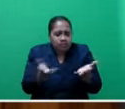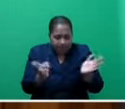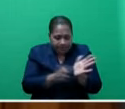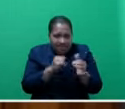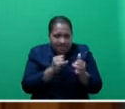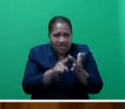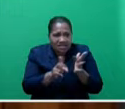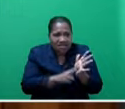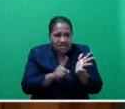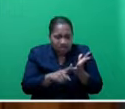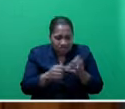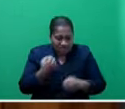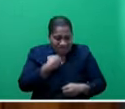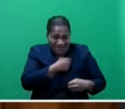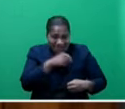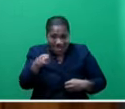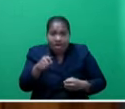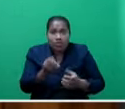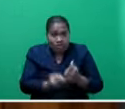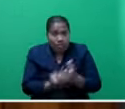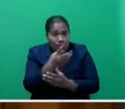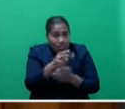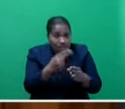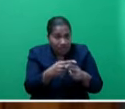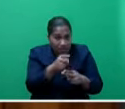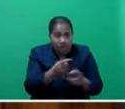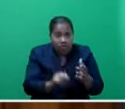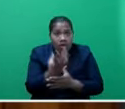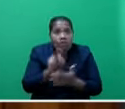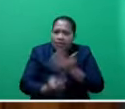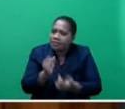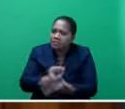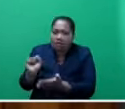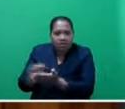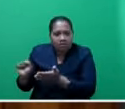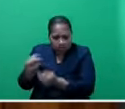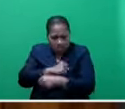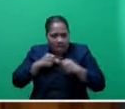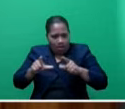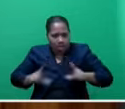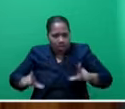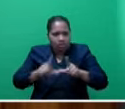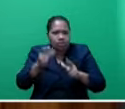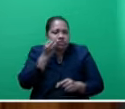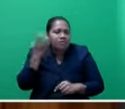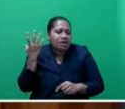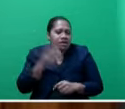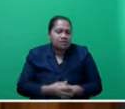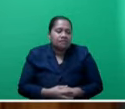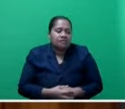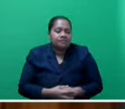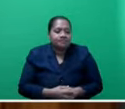the military sells to our local supermarkets. Of course, it goes without saying that proper management and upskilling locals is crucial